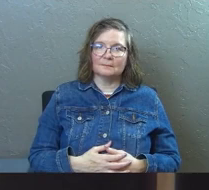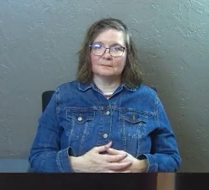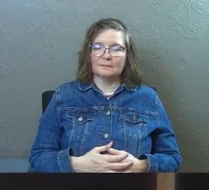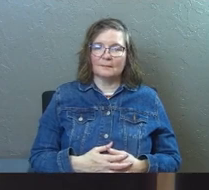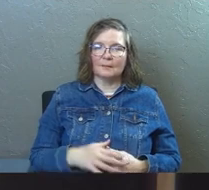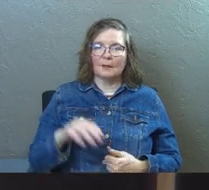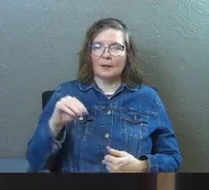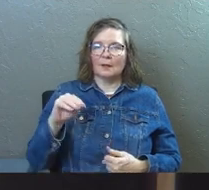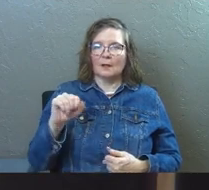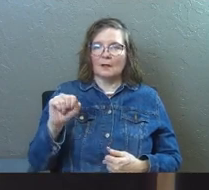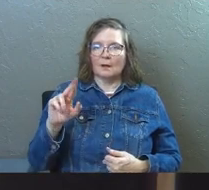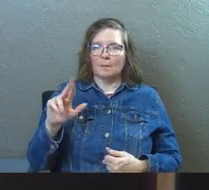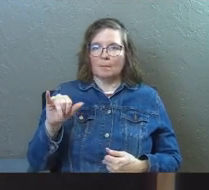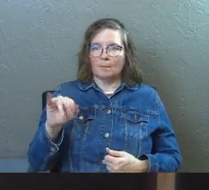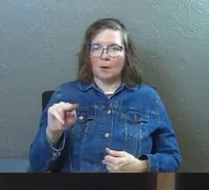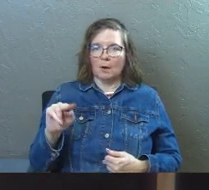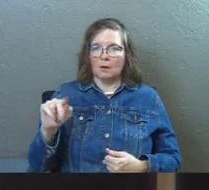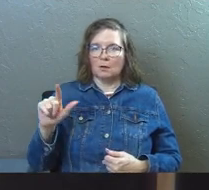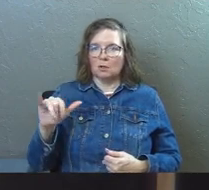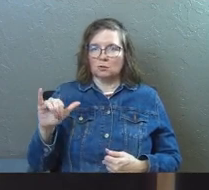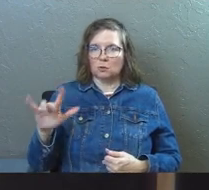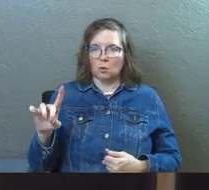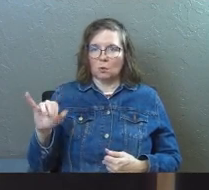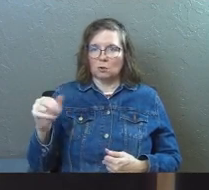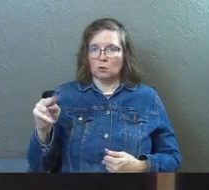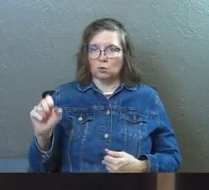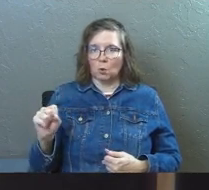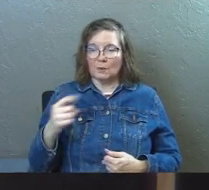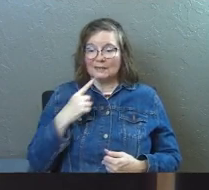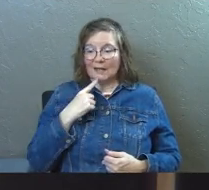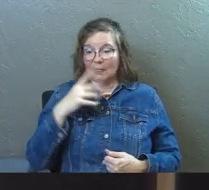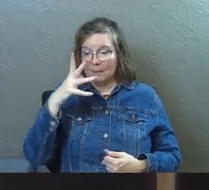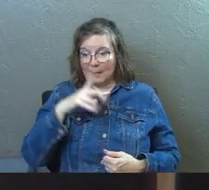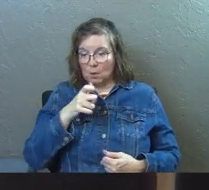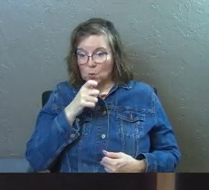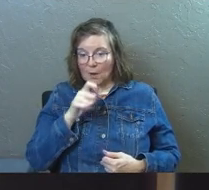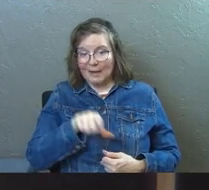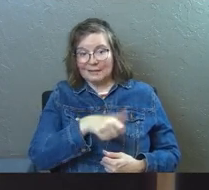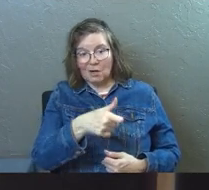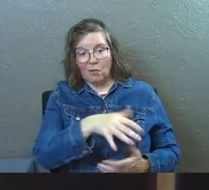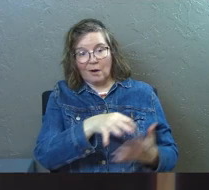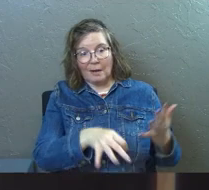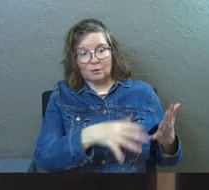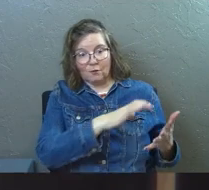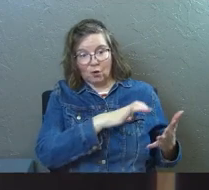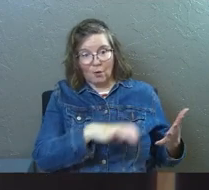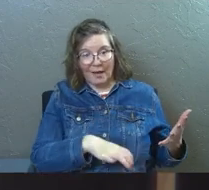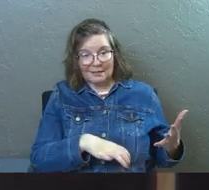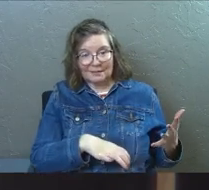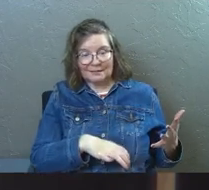Martin Lloyd-Jones said, the man who has any conceivable alternative to Christ is not a Christian.